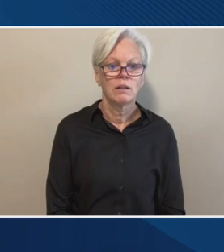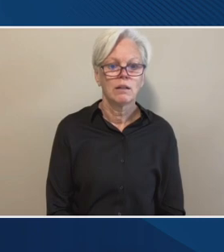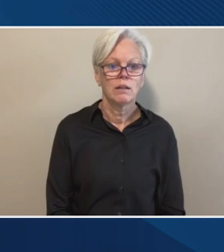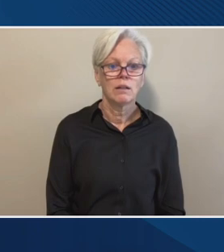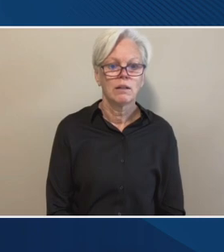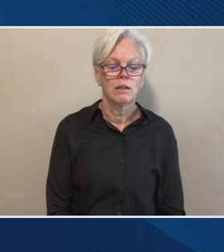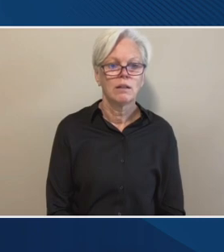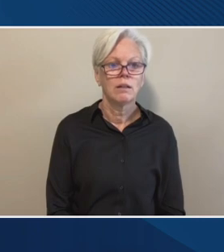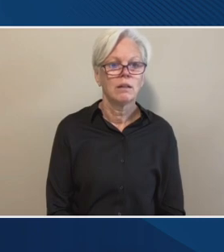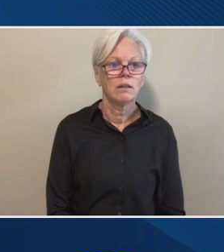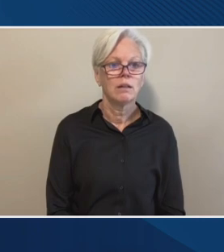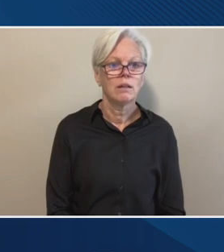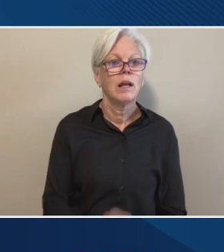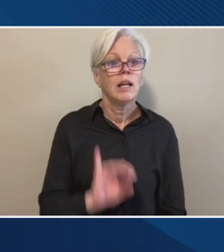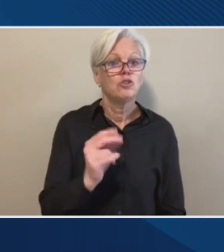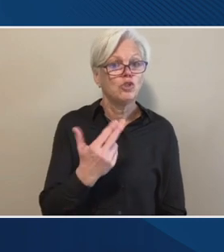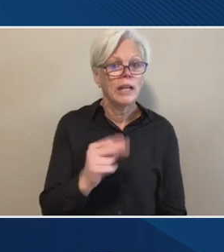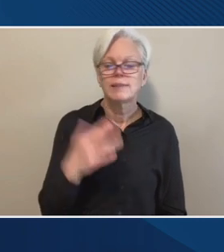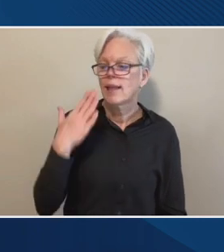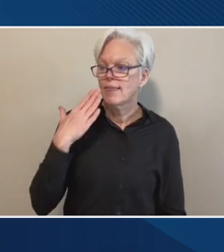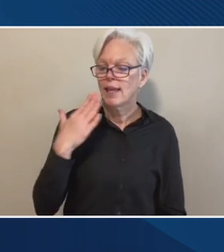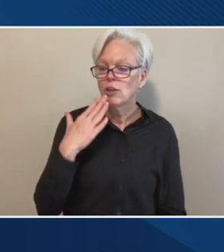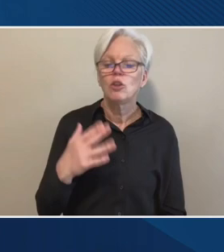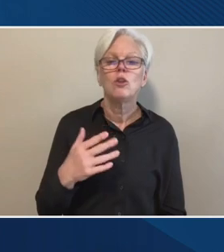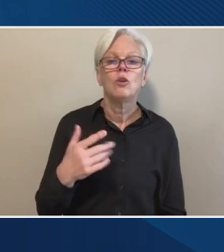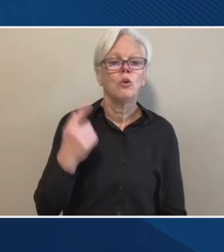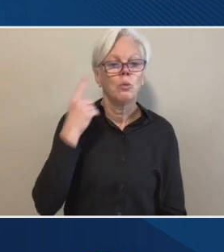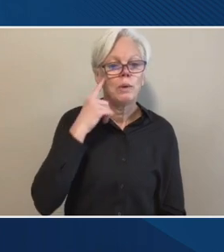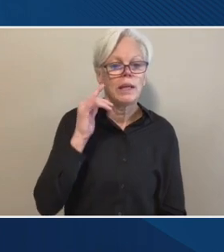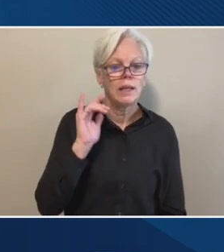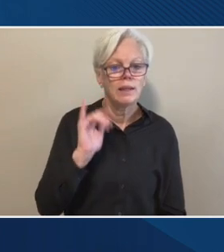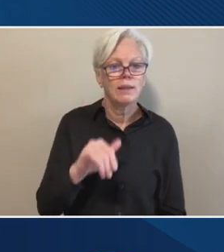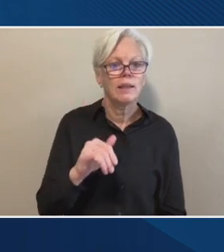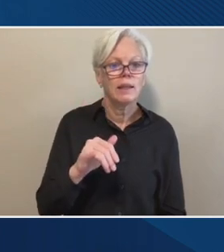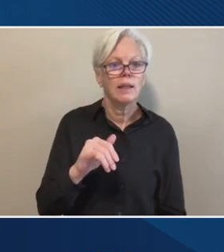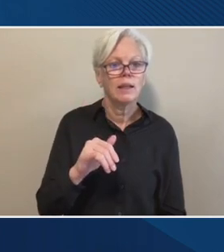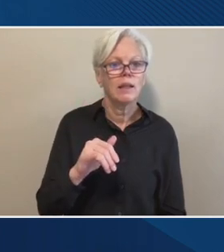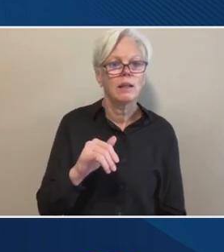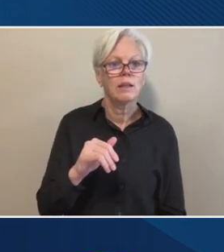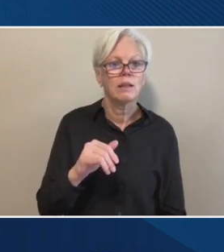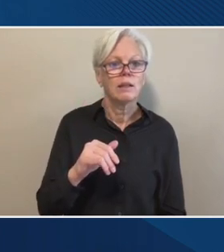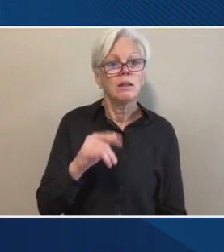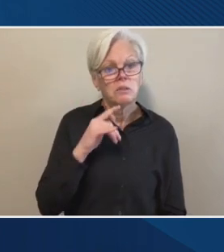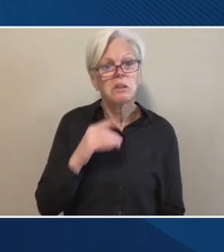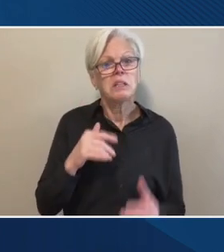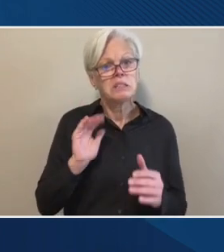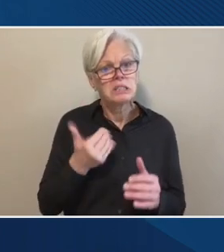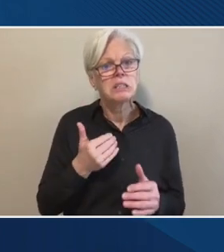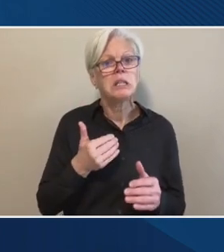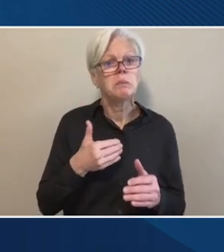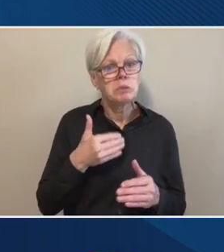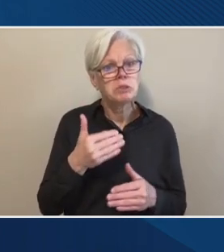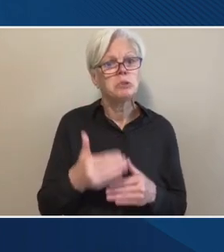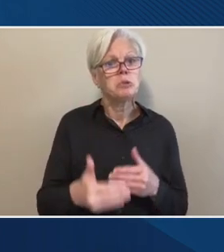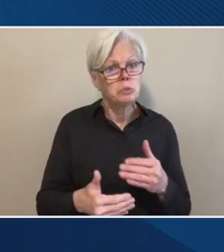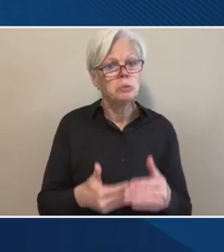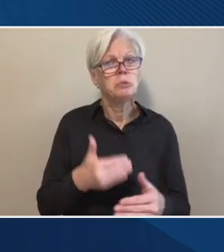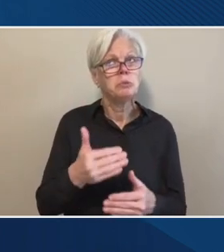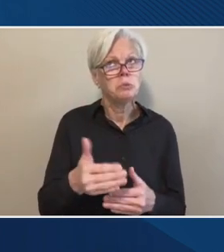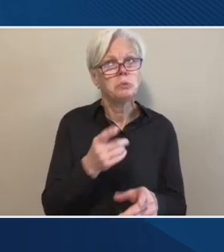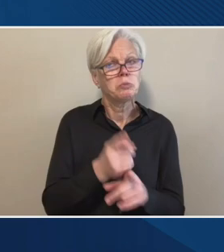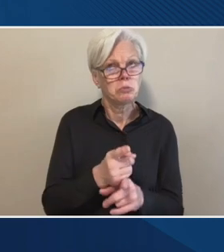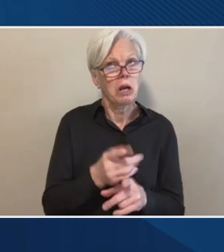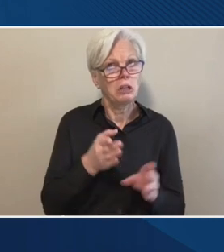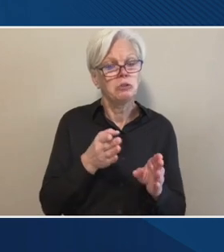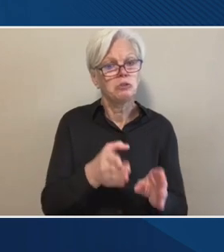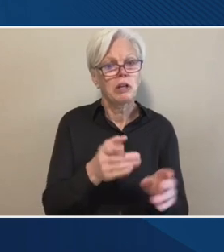Thank you. So, um, we think that this would be a step in the right direction to addressing student debts, but we'd like to ask